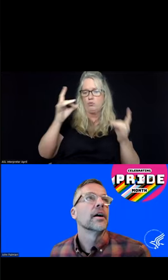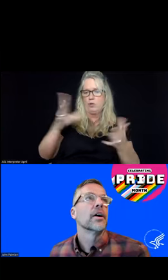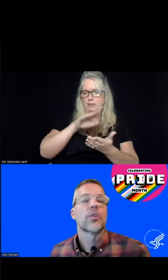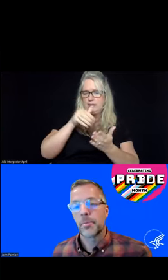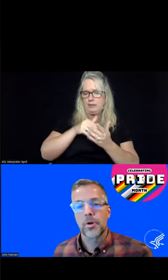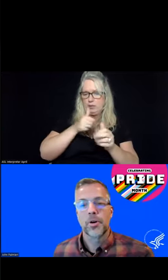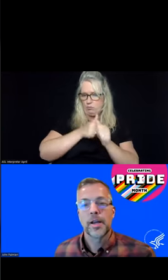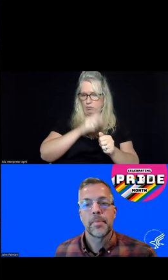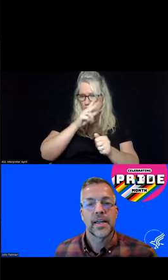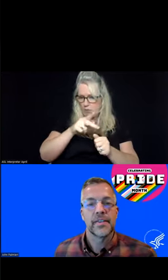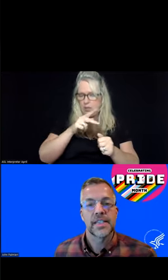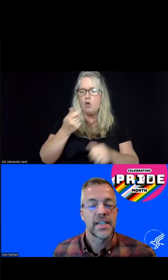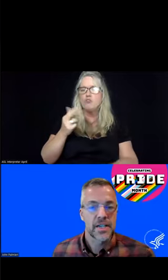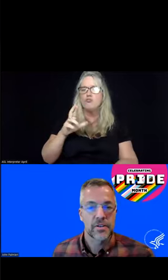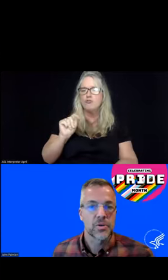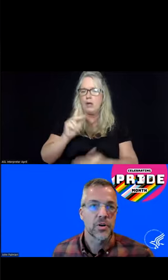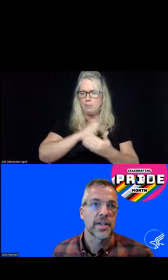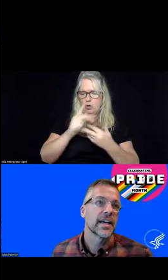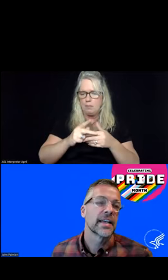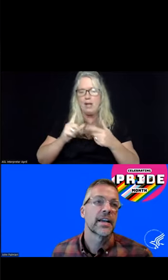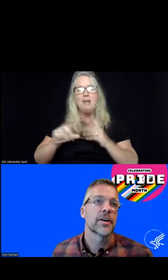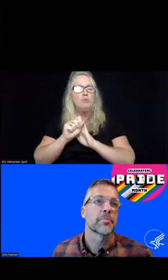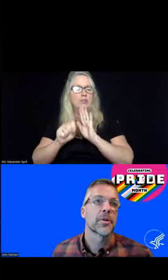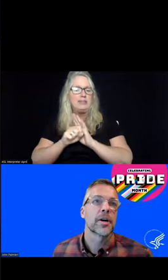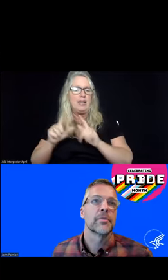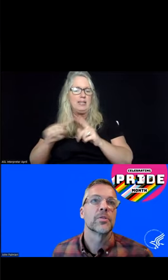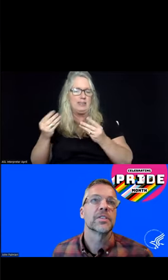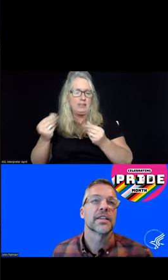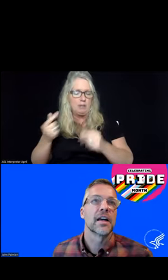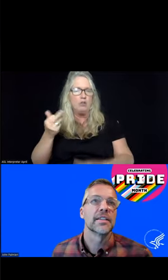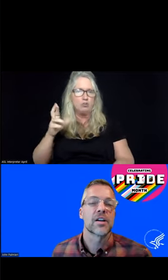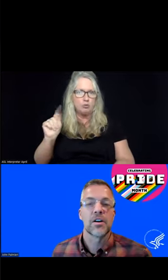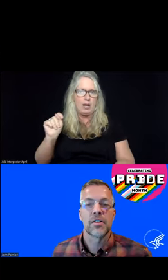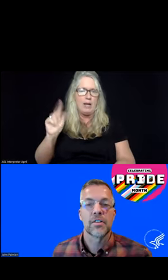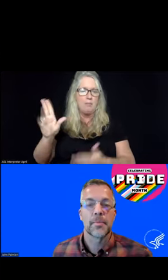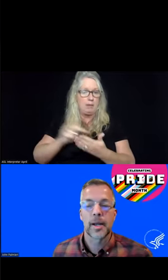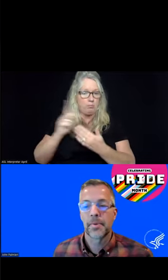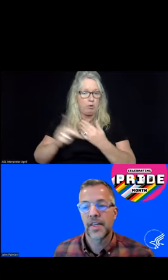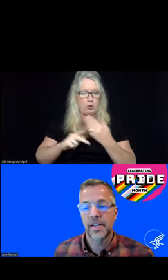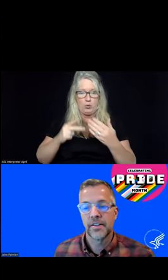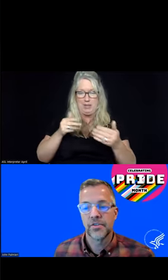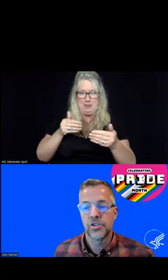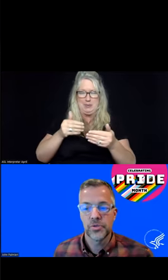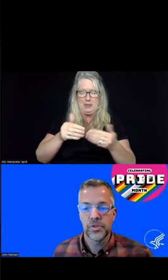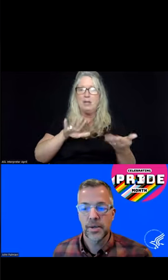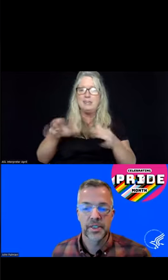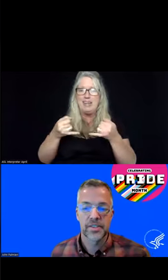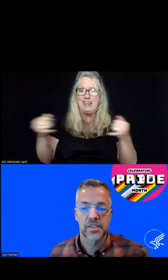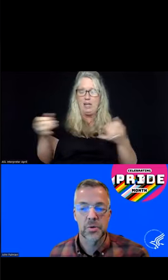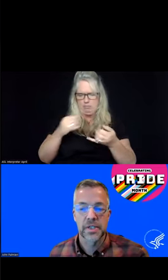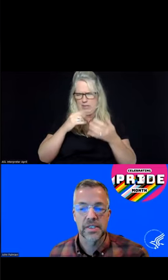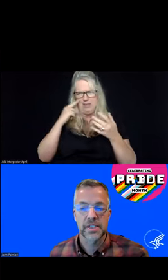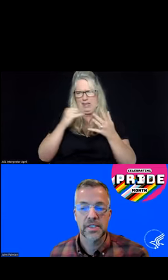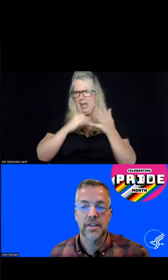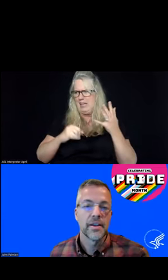grant program and the State and Territory 988 grant program, those deadlines are coming up at the end of June. I believe